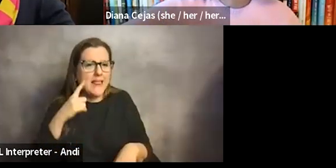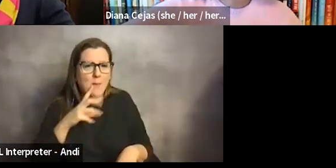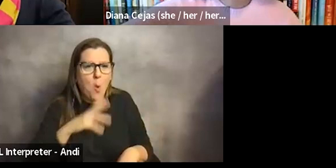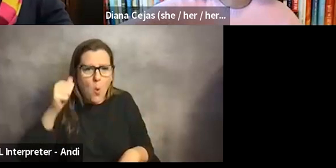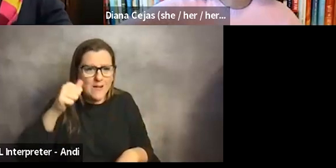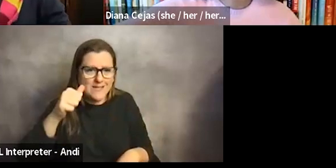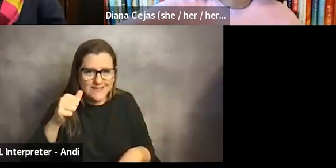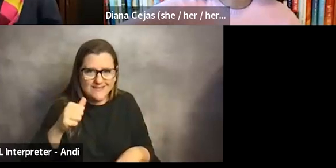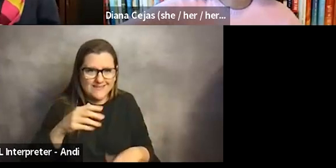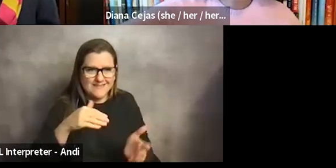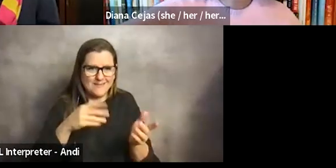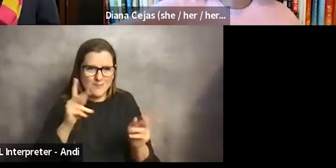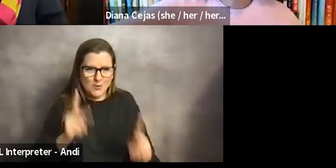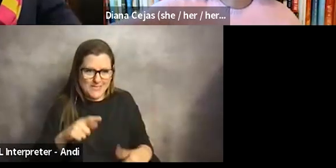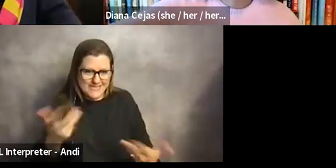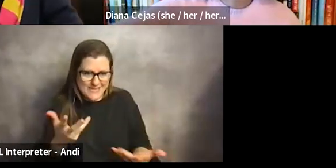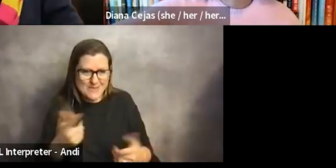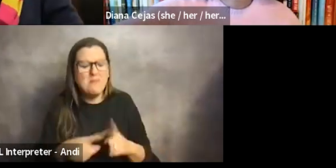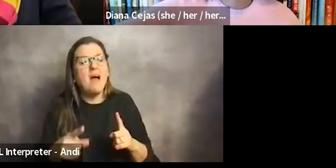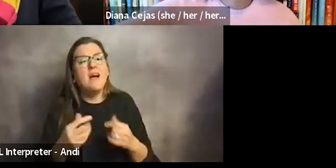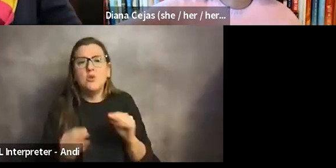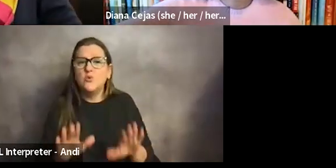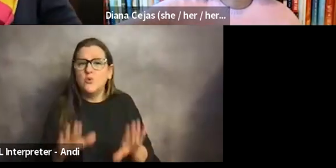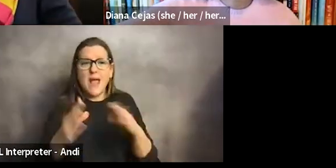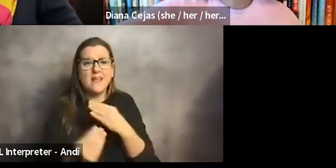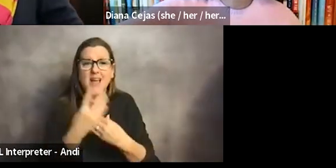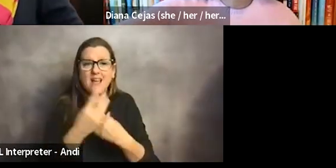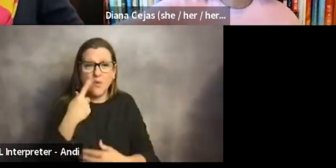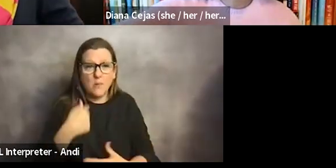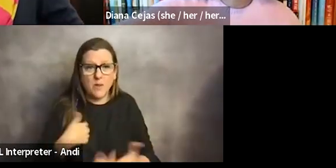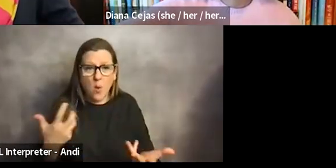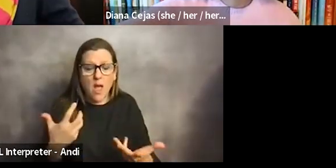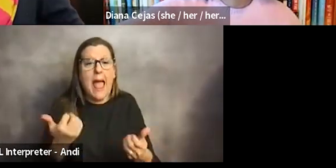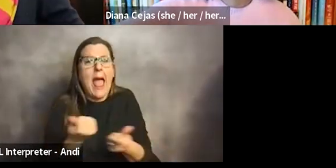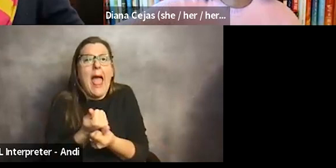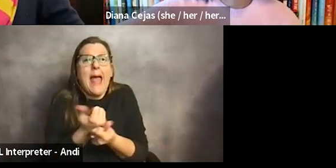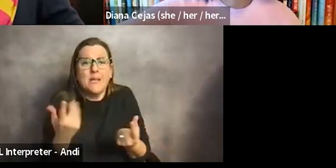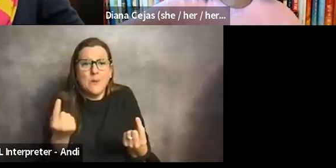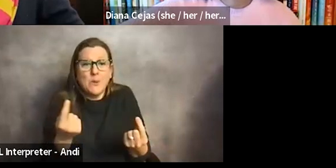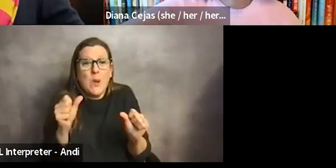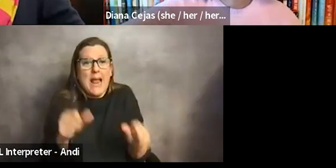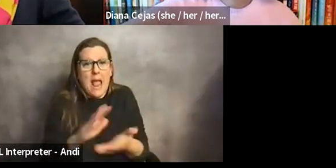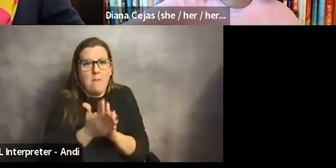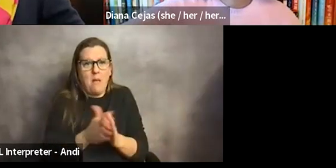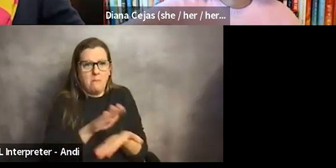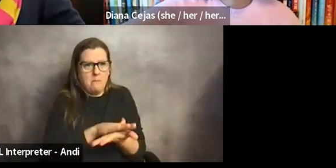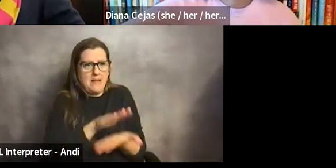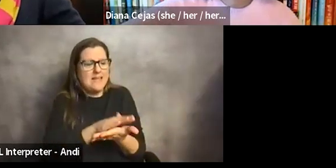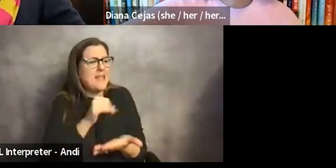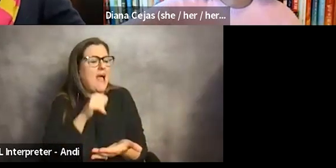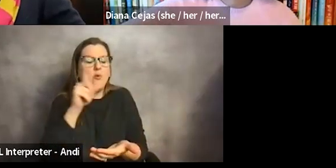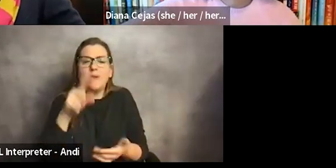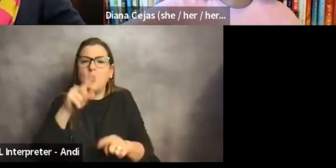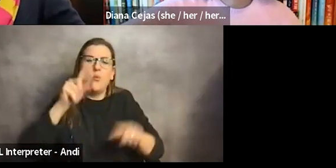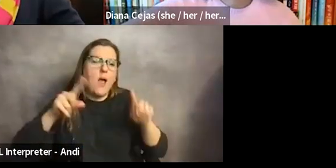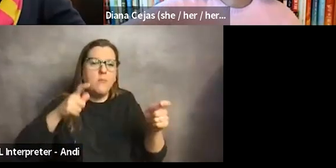group, but, um, the other great advice I got was anything you do can be academic. You don't need to do a randomized control trial to be